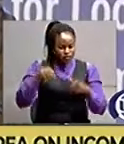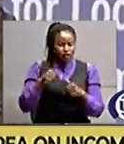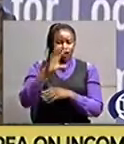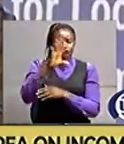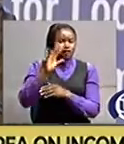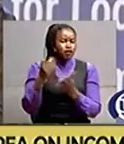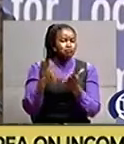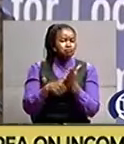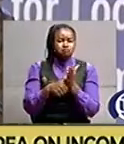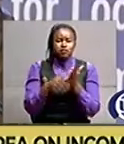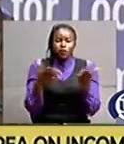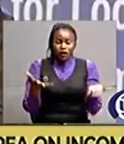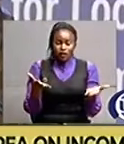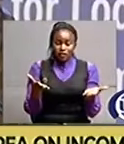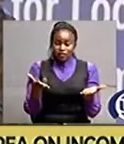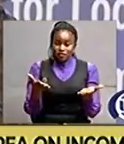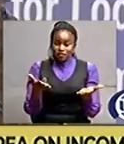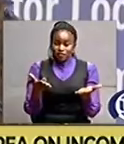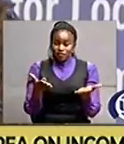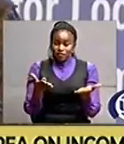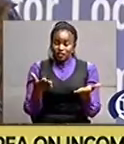has been